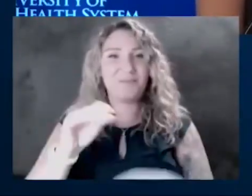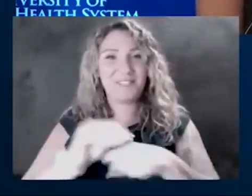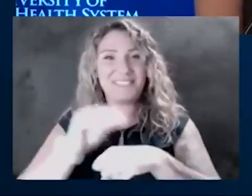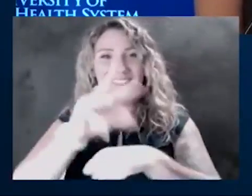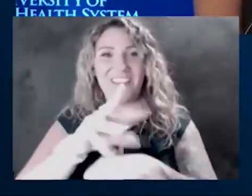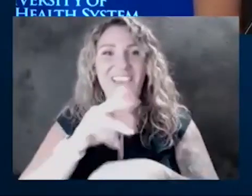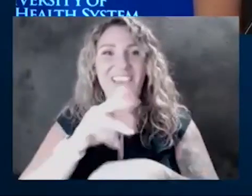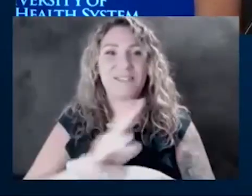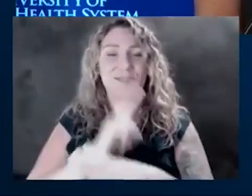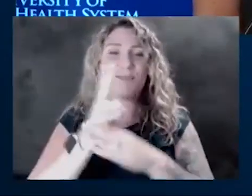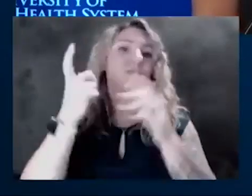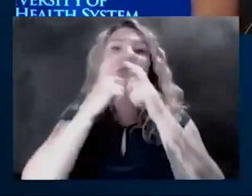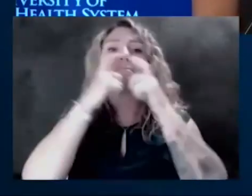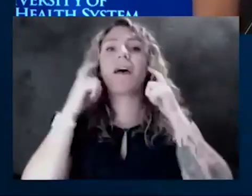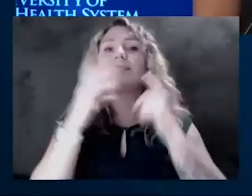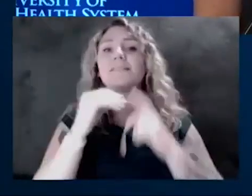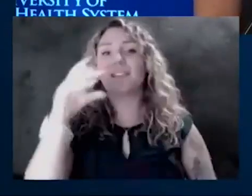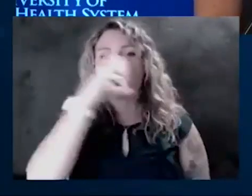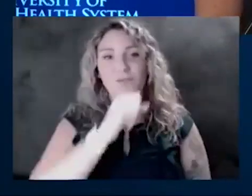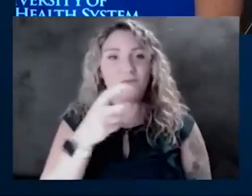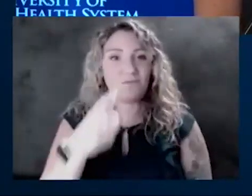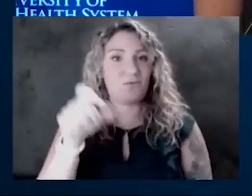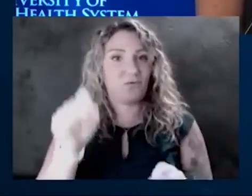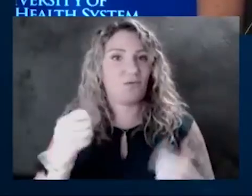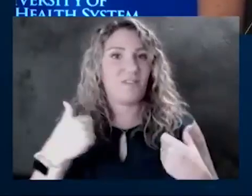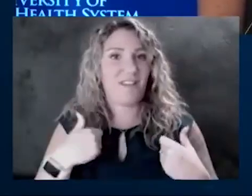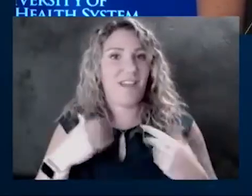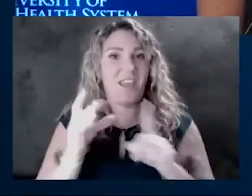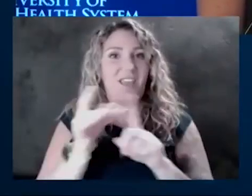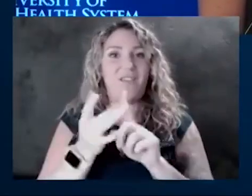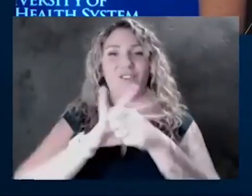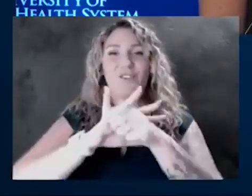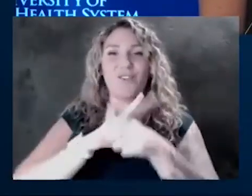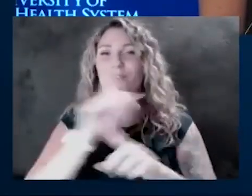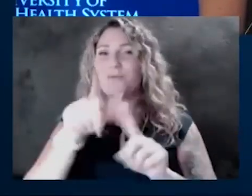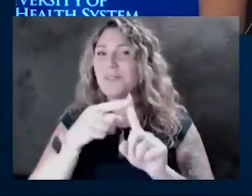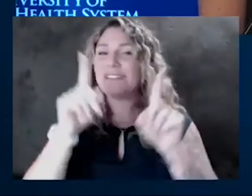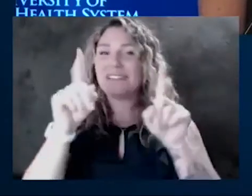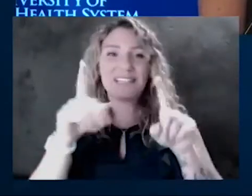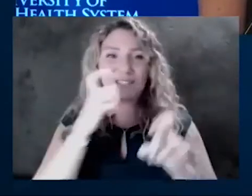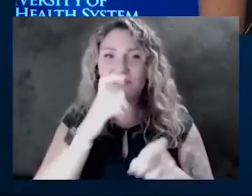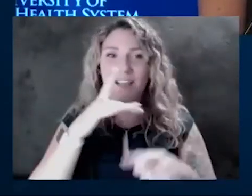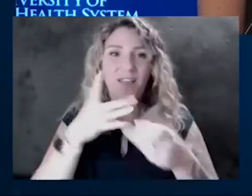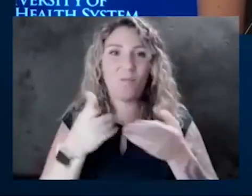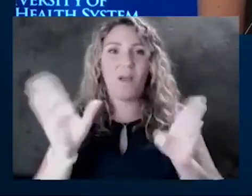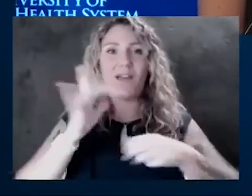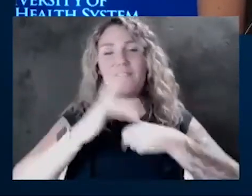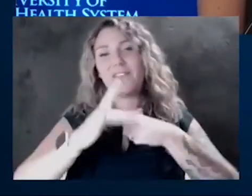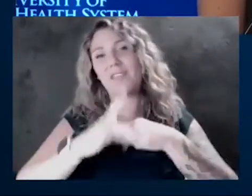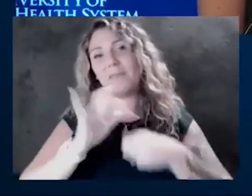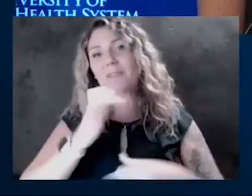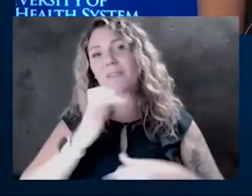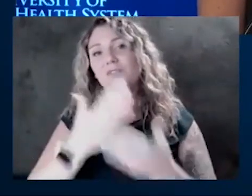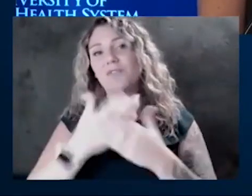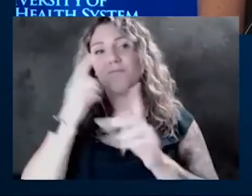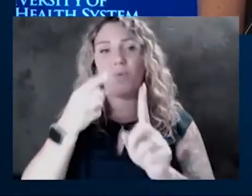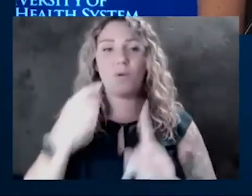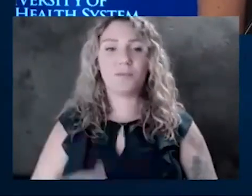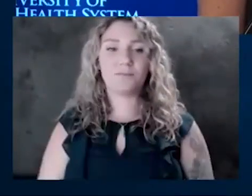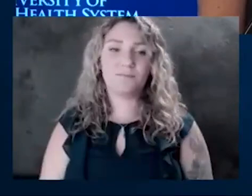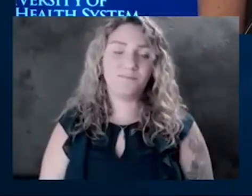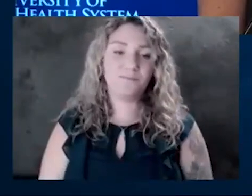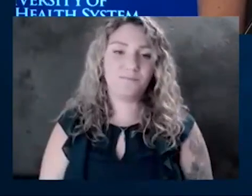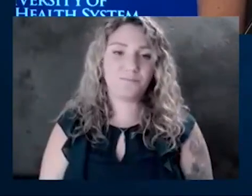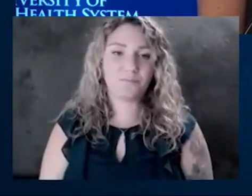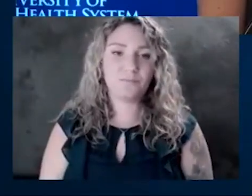and assume that you could have it when testing wasn't widely available. So that's a really good point. Amy wants to know, she says,